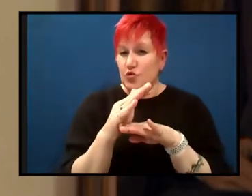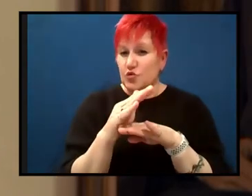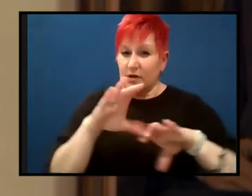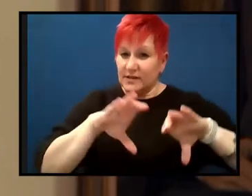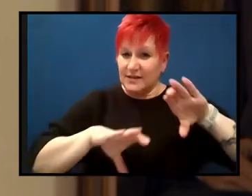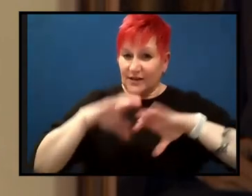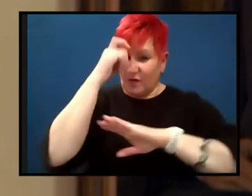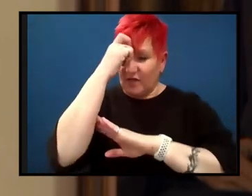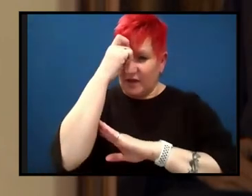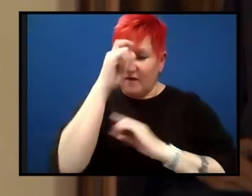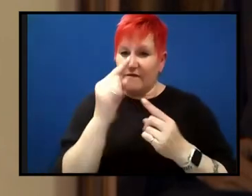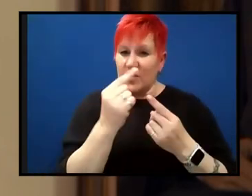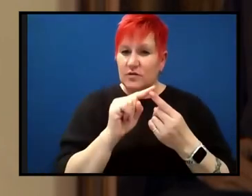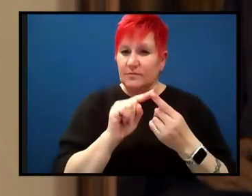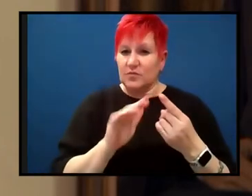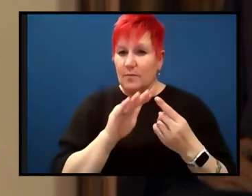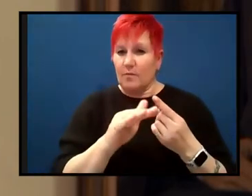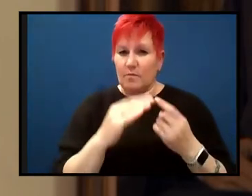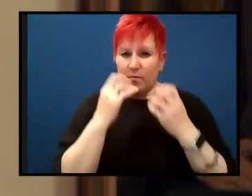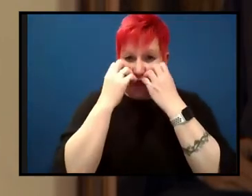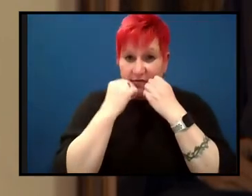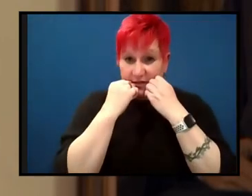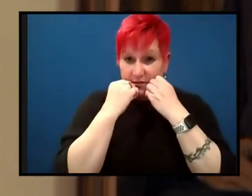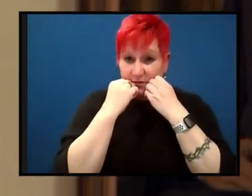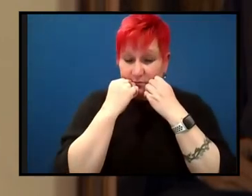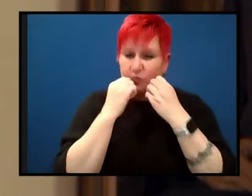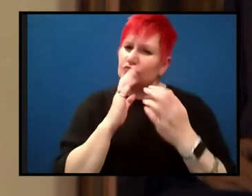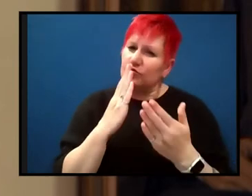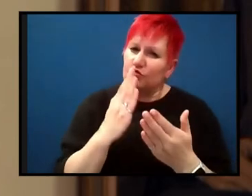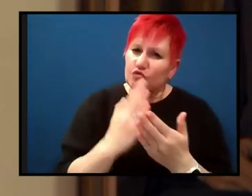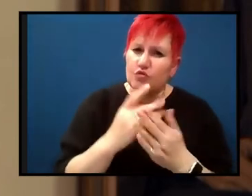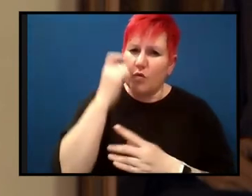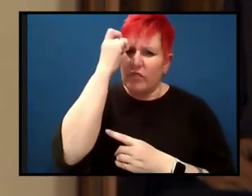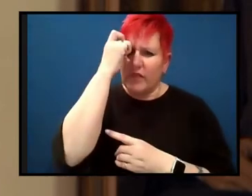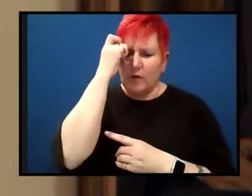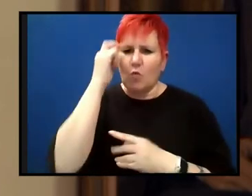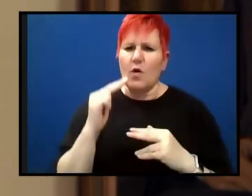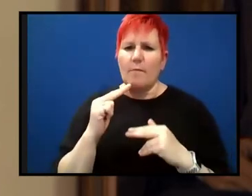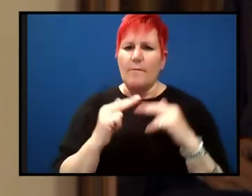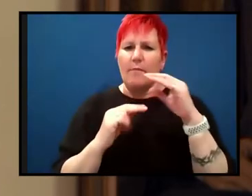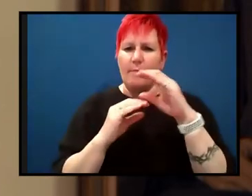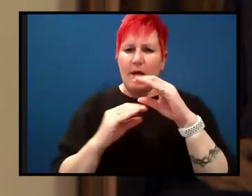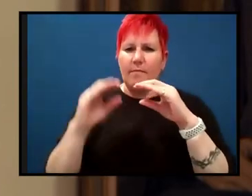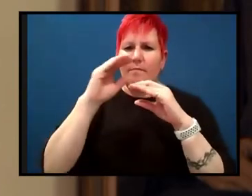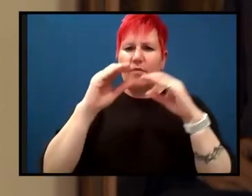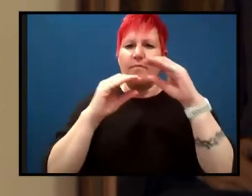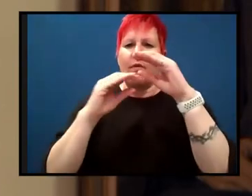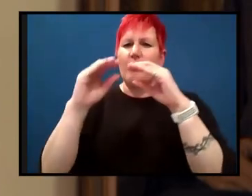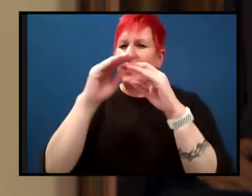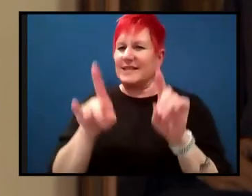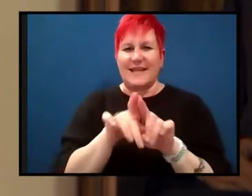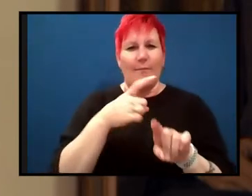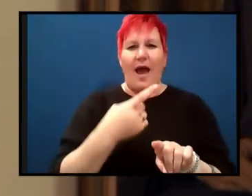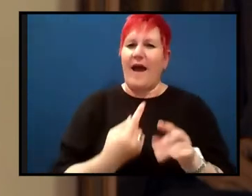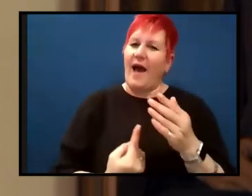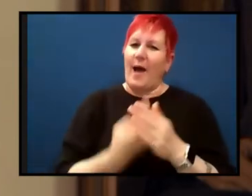and if it's a, if it's a genuine theory, uh, then that evidence gets built on. And that's exactly what's happened with the plate tectonics. So I think